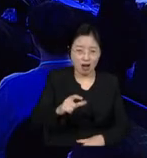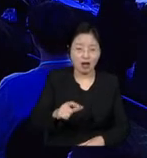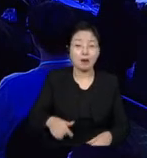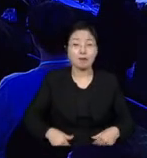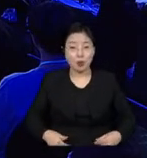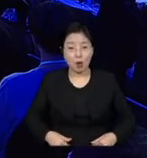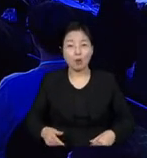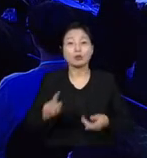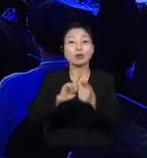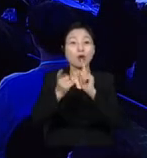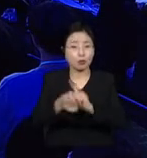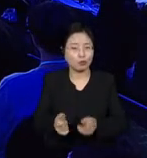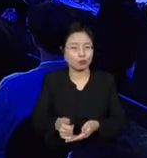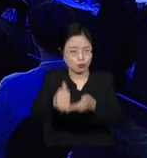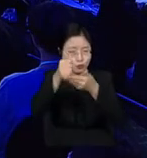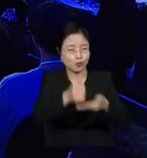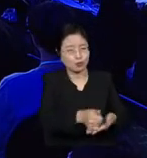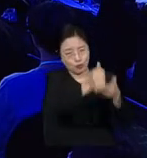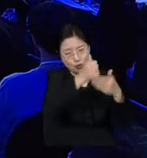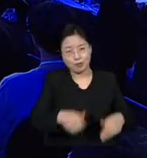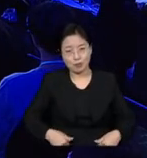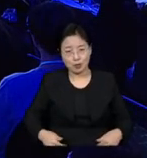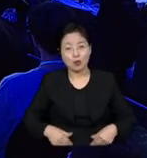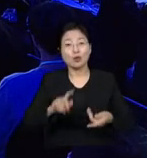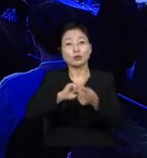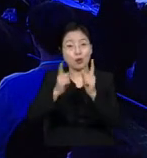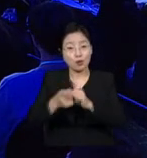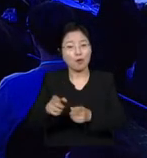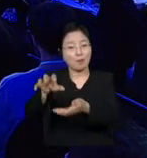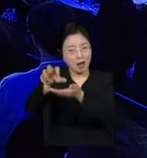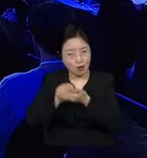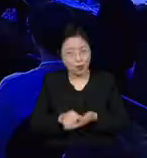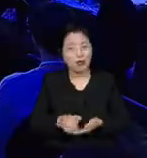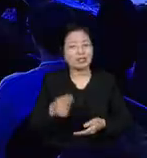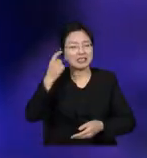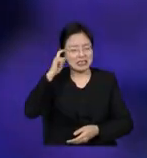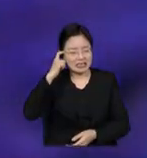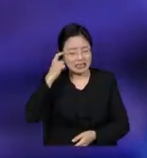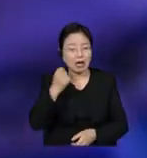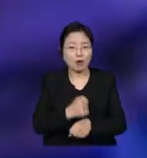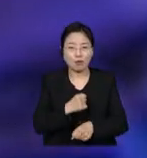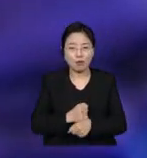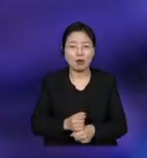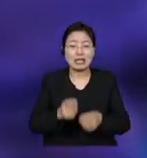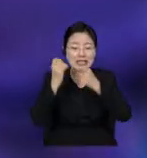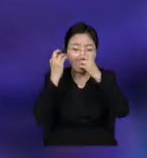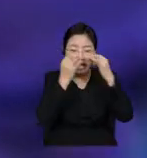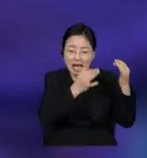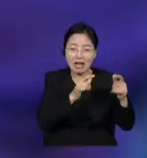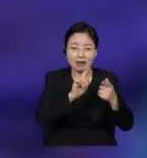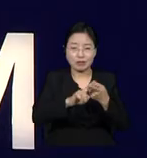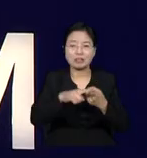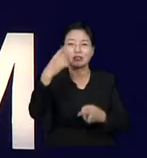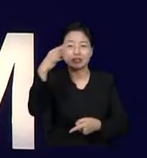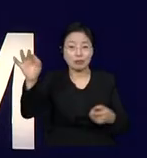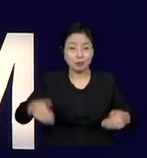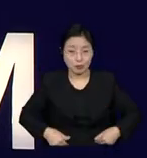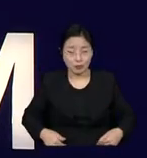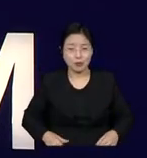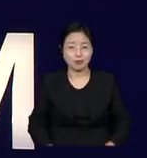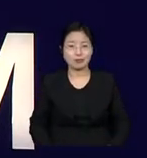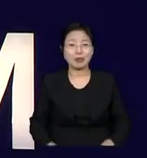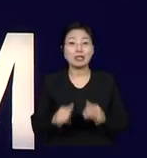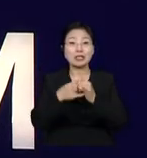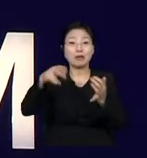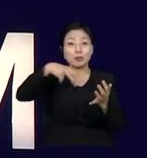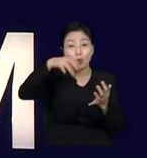conscious decision to accept each other in all of our diversity and differences. So at the Human Library, we're working tirelessly to provide these